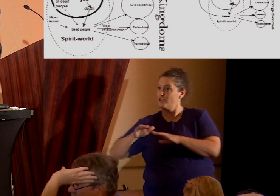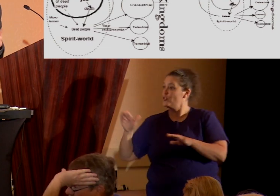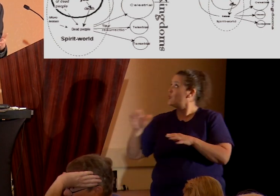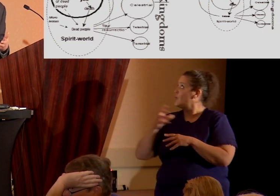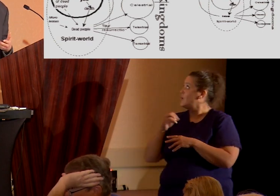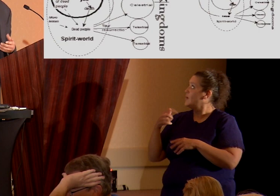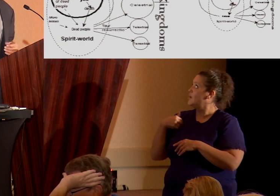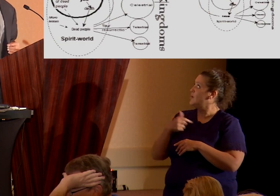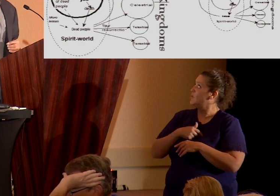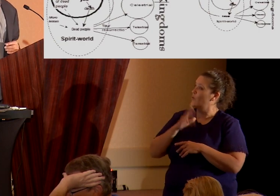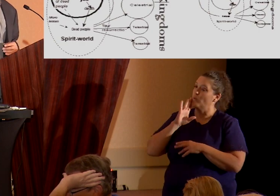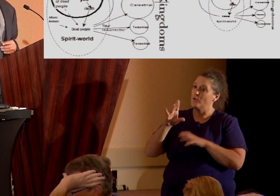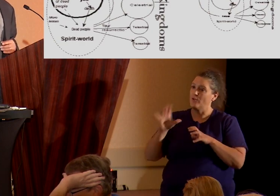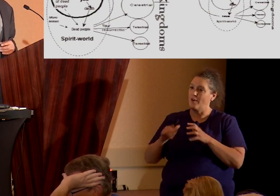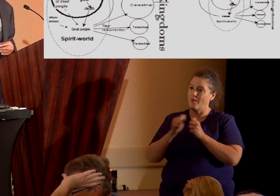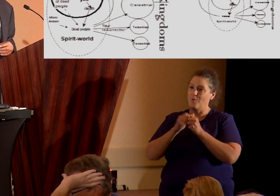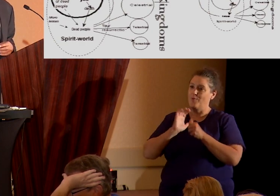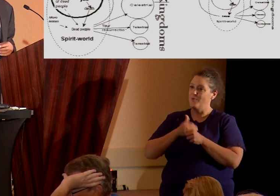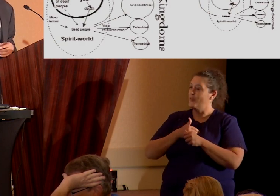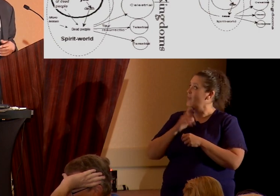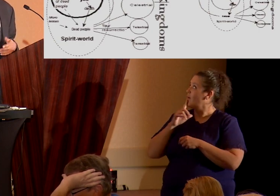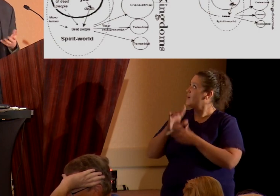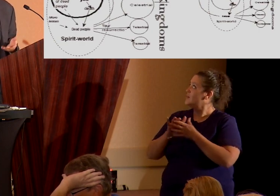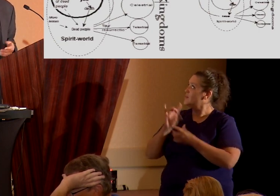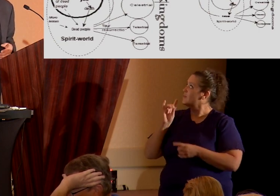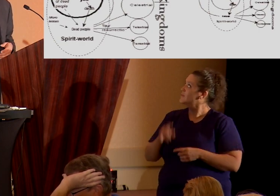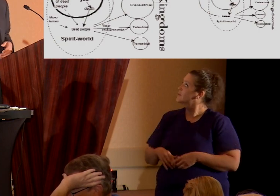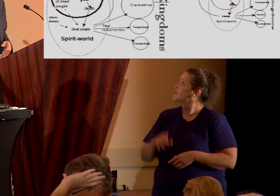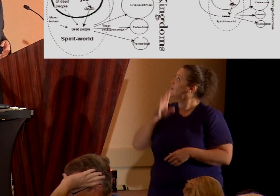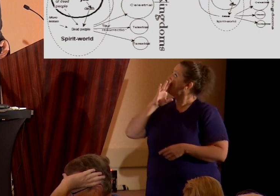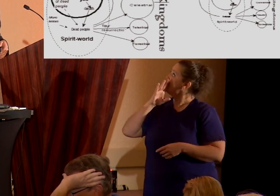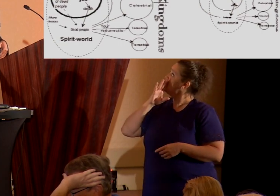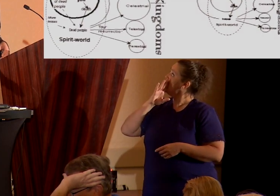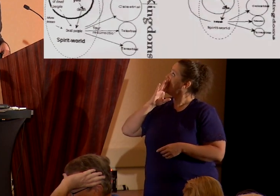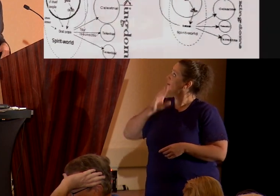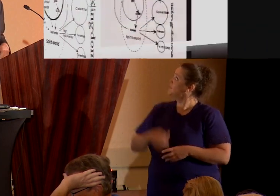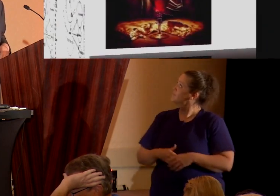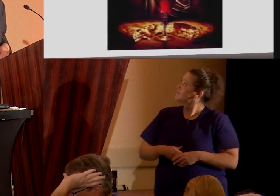with, with our spirit children, unless they want to go off and make three universes their own with their spirit children.